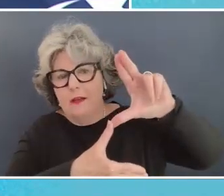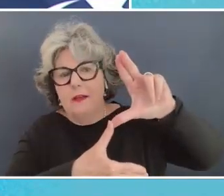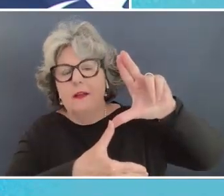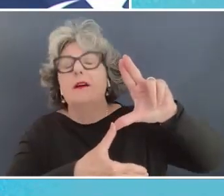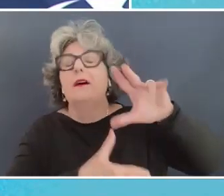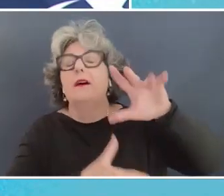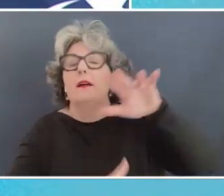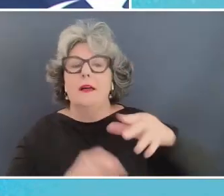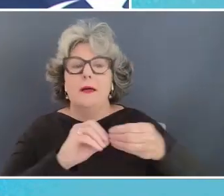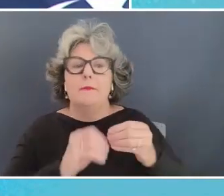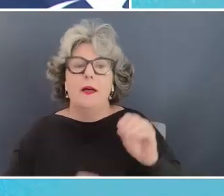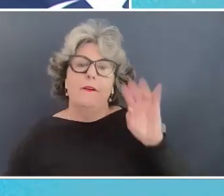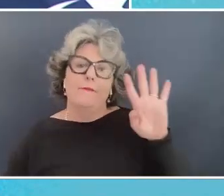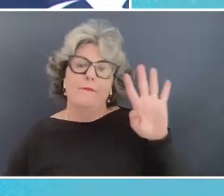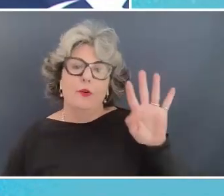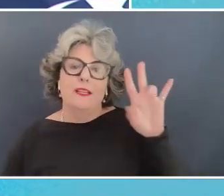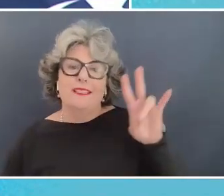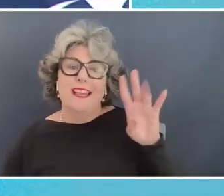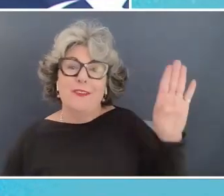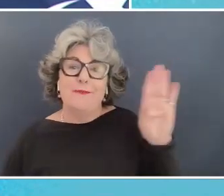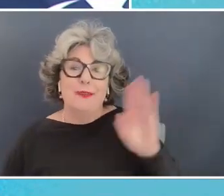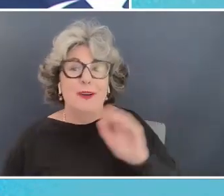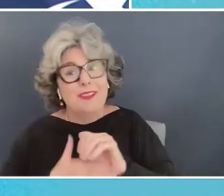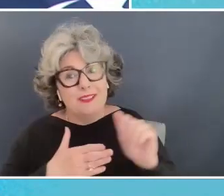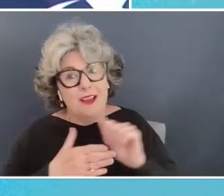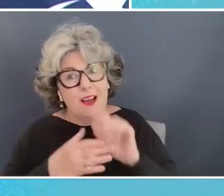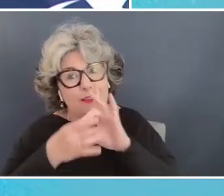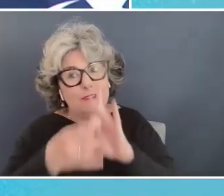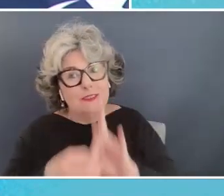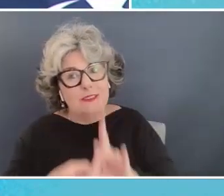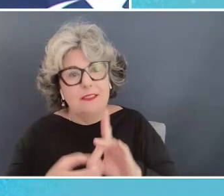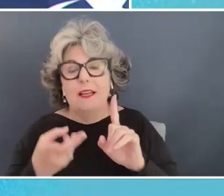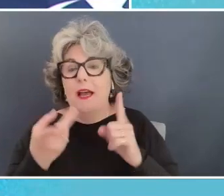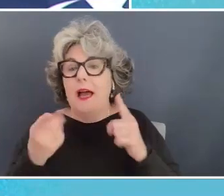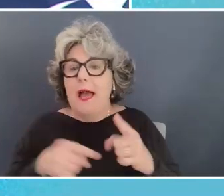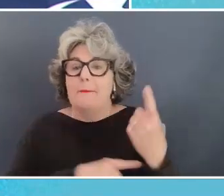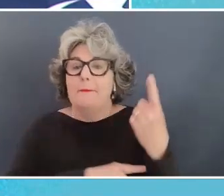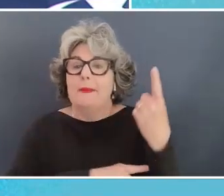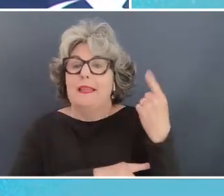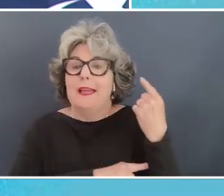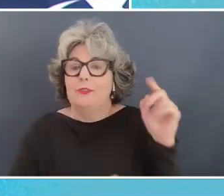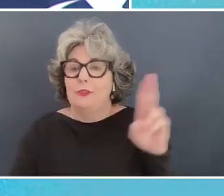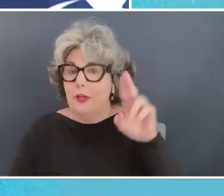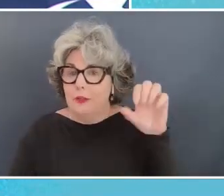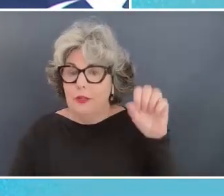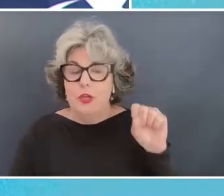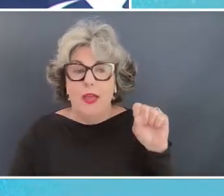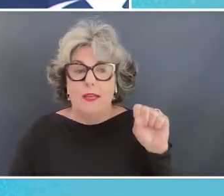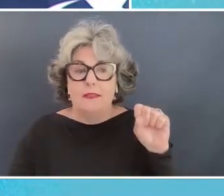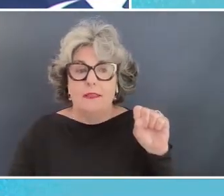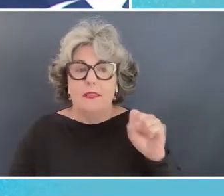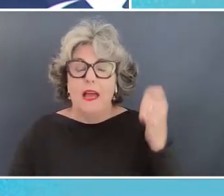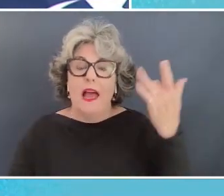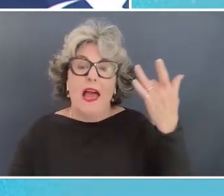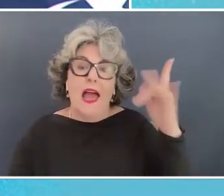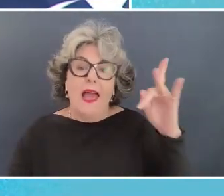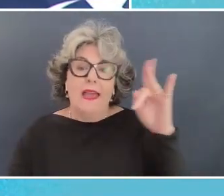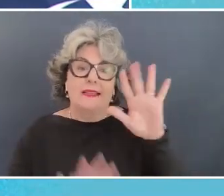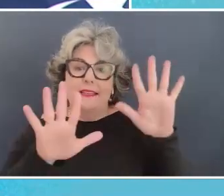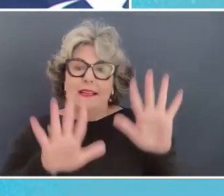47 billion and just last year in the u.s we had 18 climate disasters